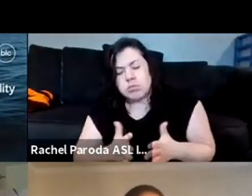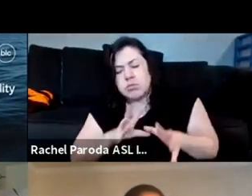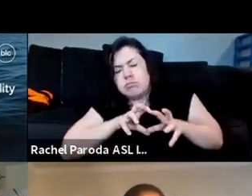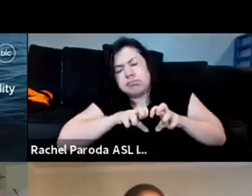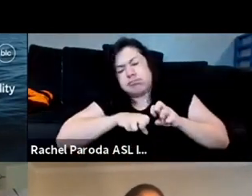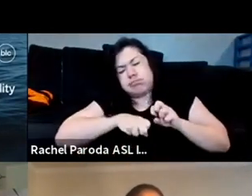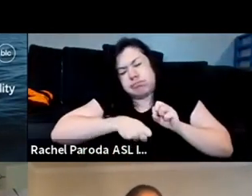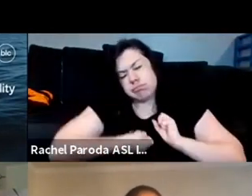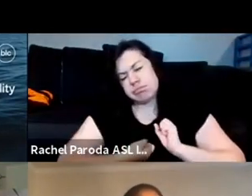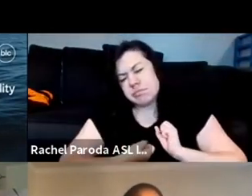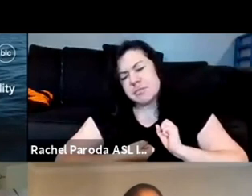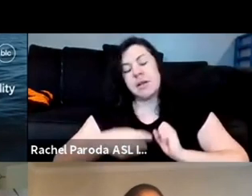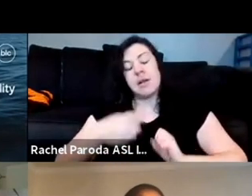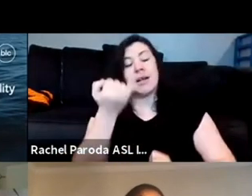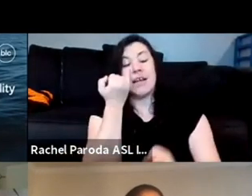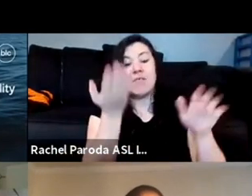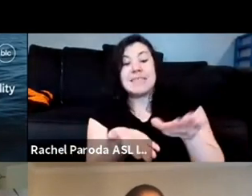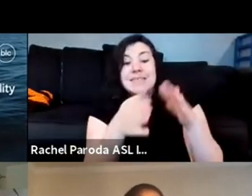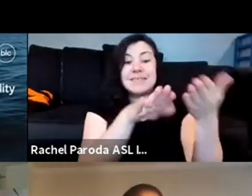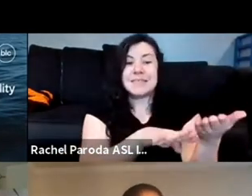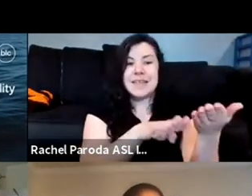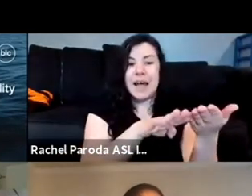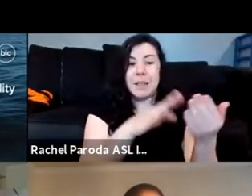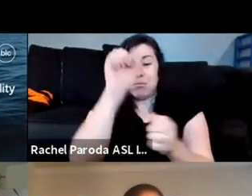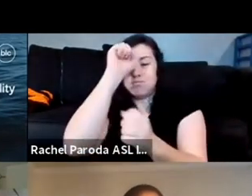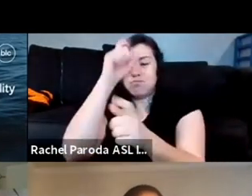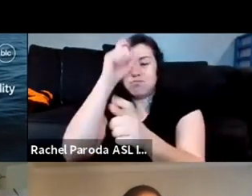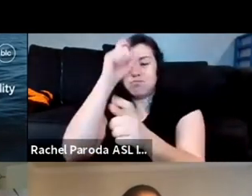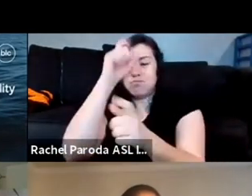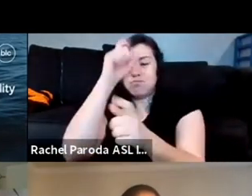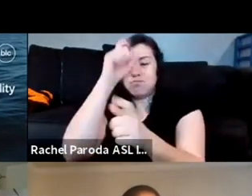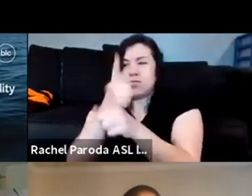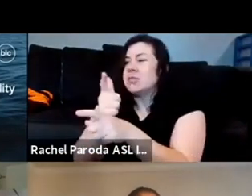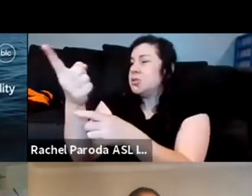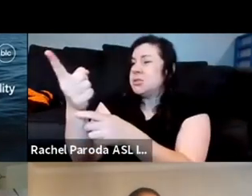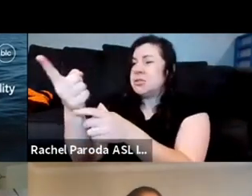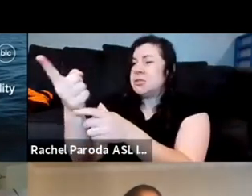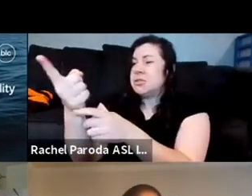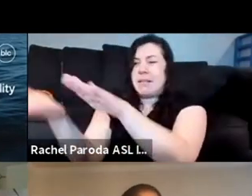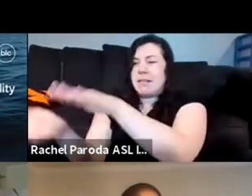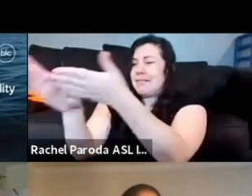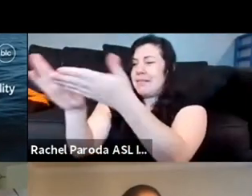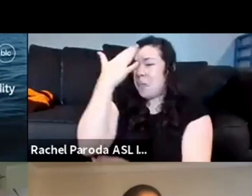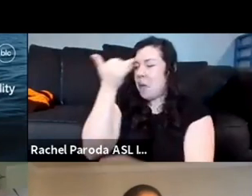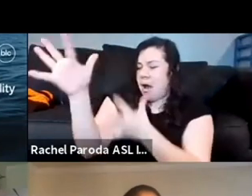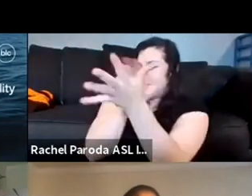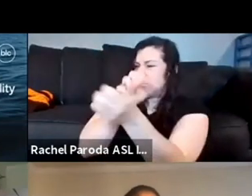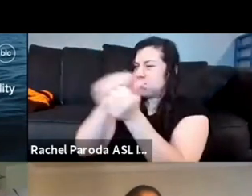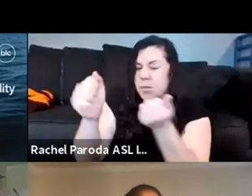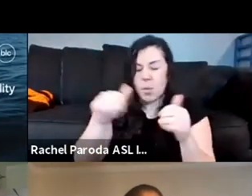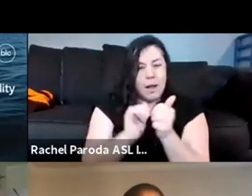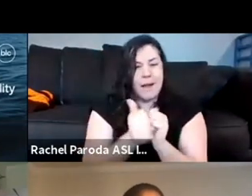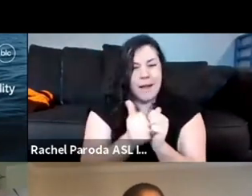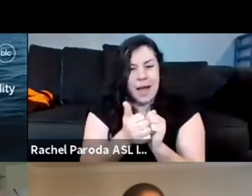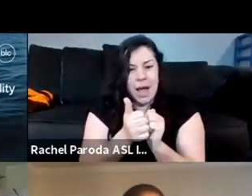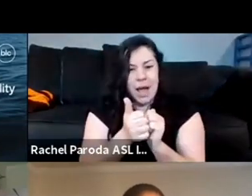grieve the death of our lost brothers and sisters due to state sanctioned violence it means action and care it